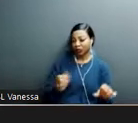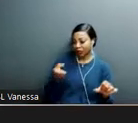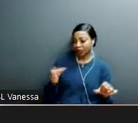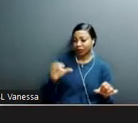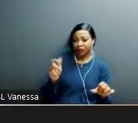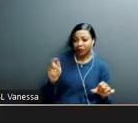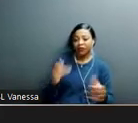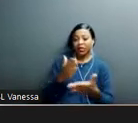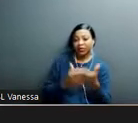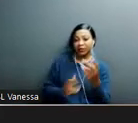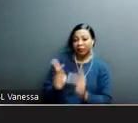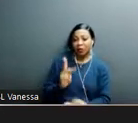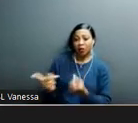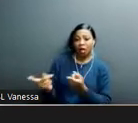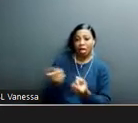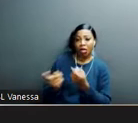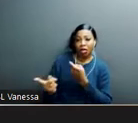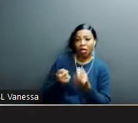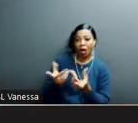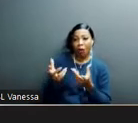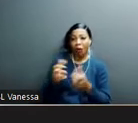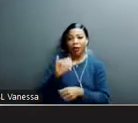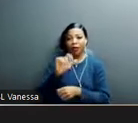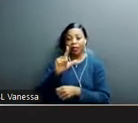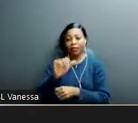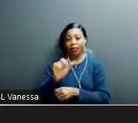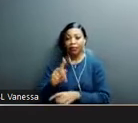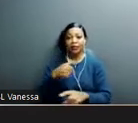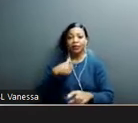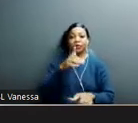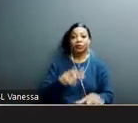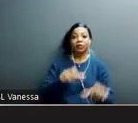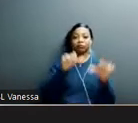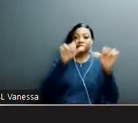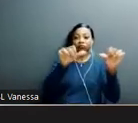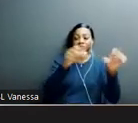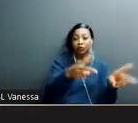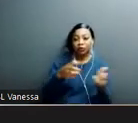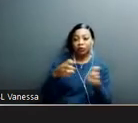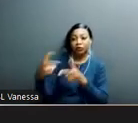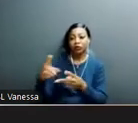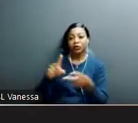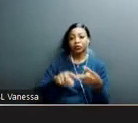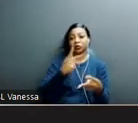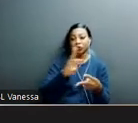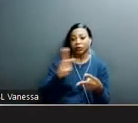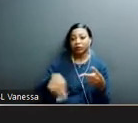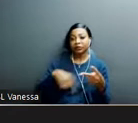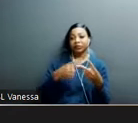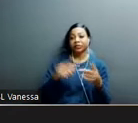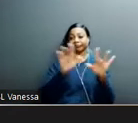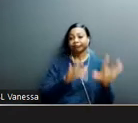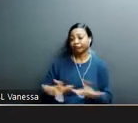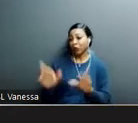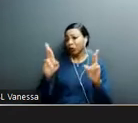those. I will upload those when, um, the recording and the PowerPoint are uploaded as well. Um, hopefully maybe today